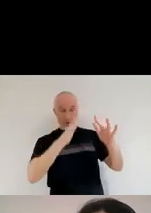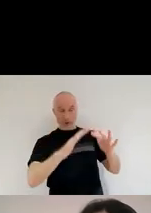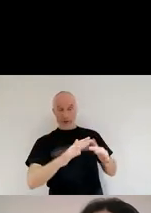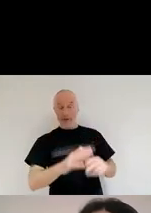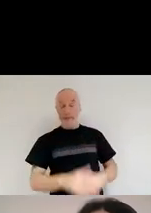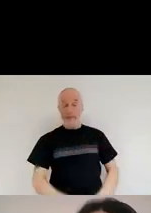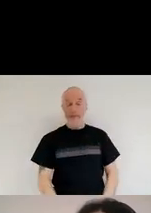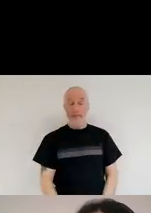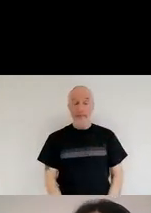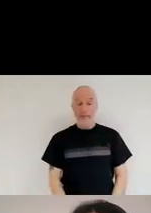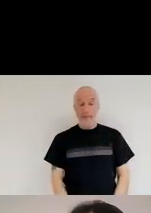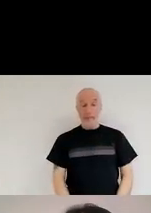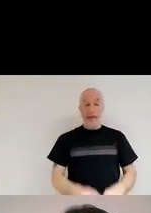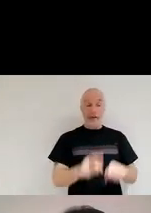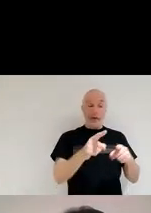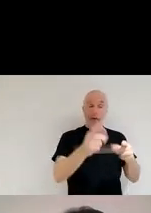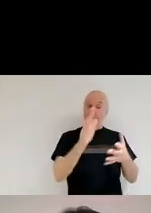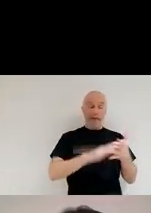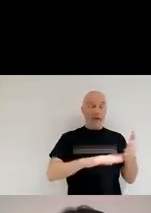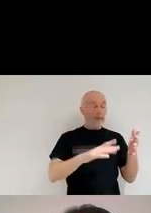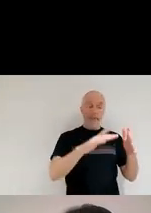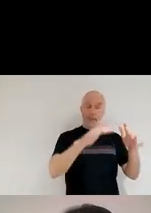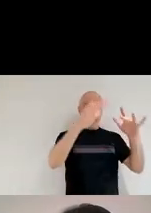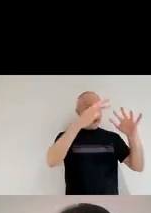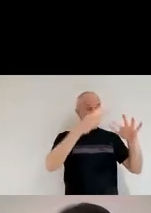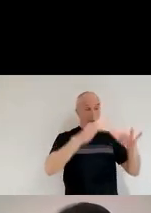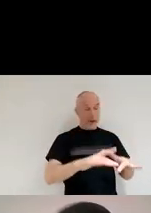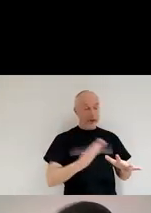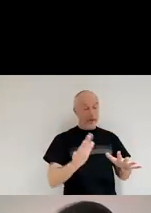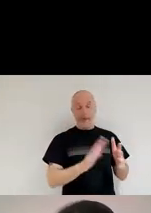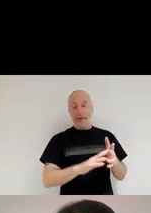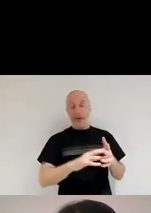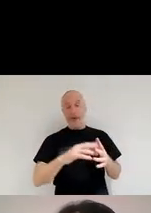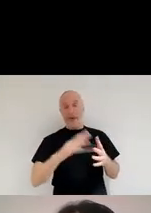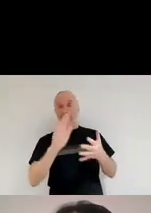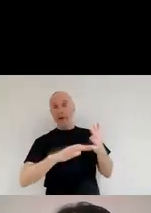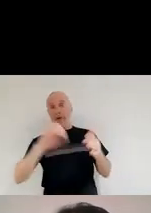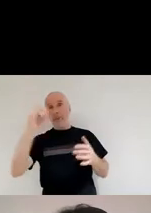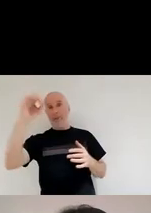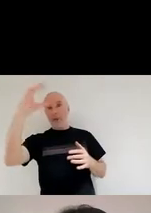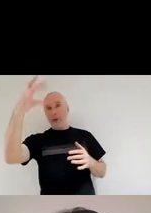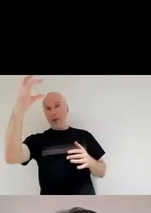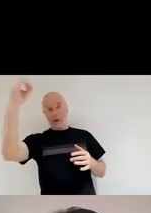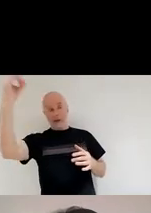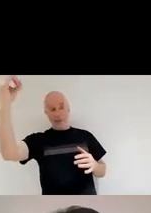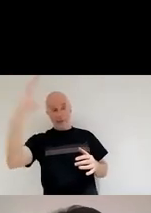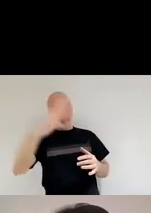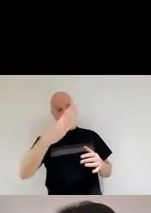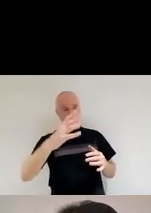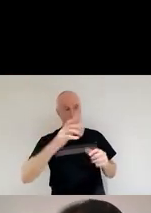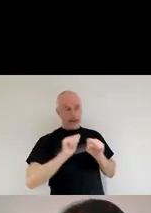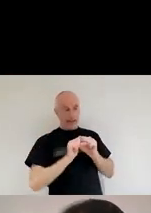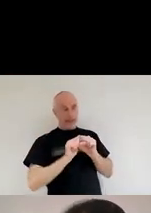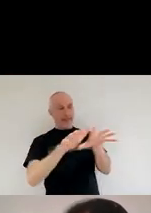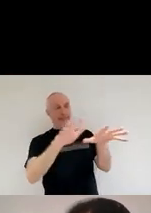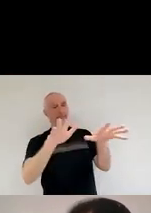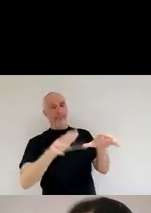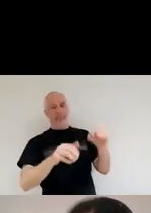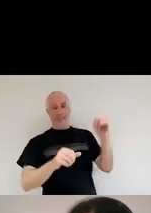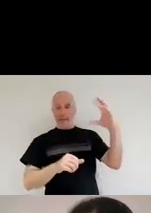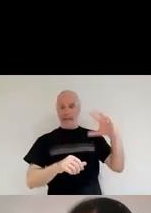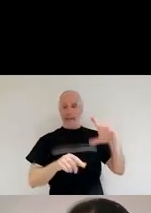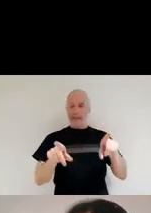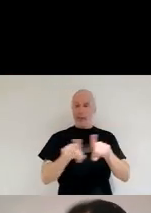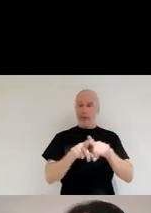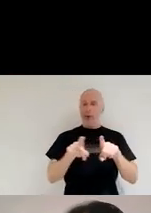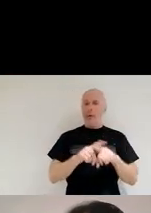comes from the dust itself, it's just scattered light from Rigel. And the same thing is true for the Pleiades or the Seven